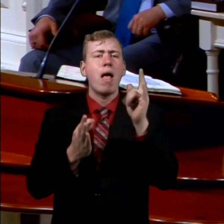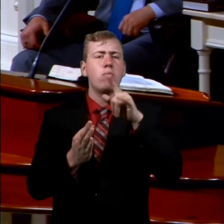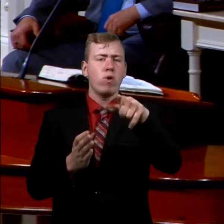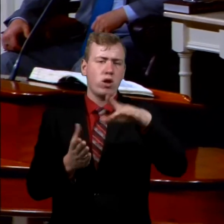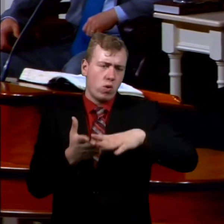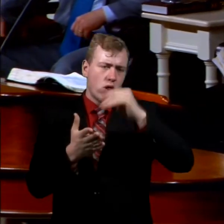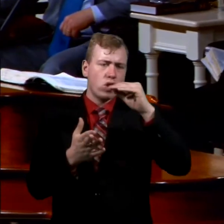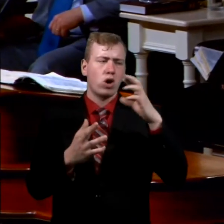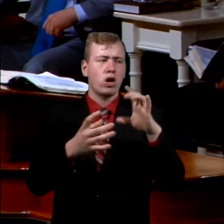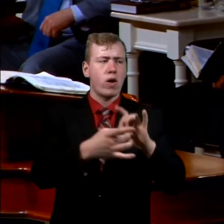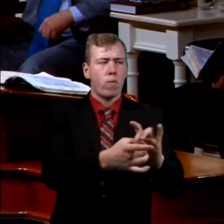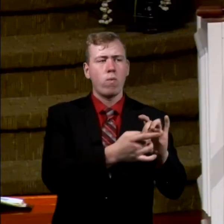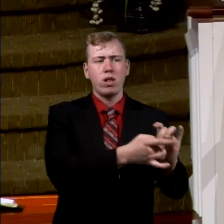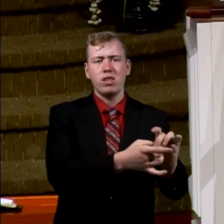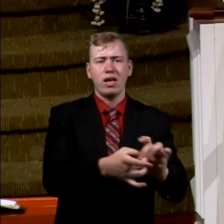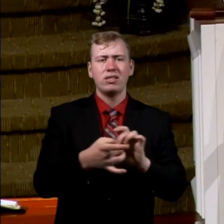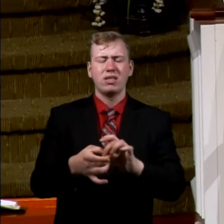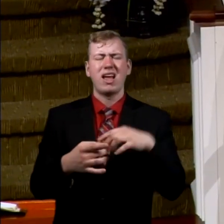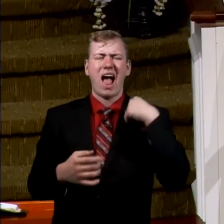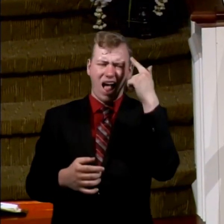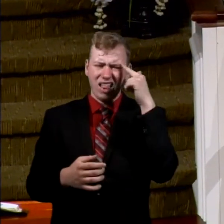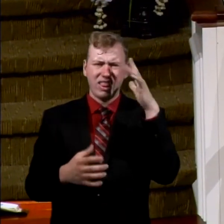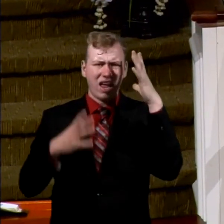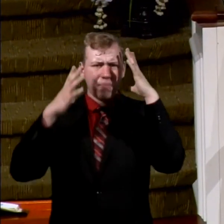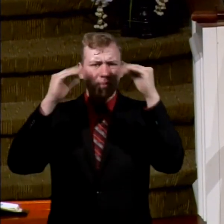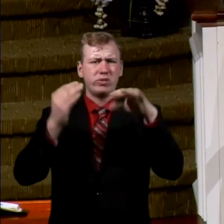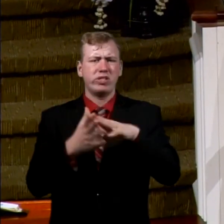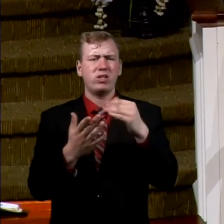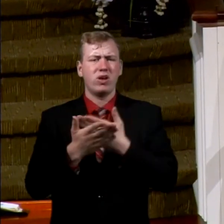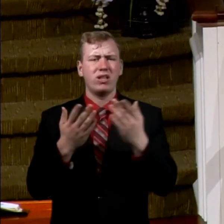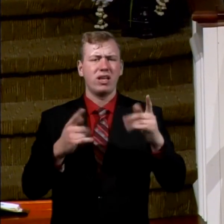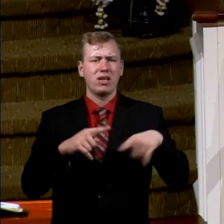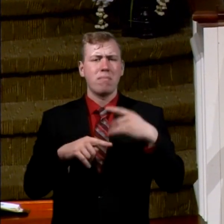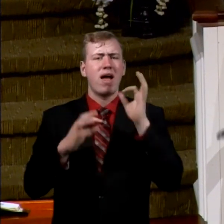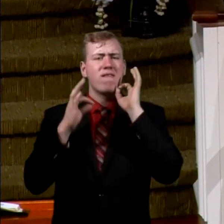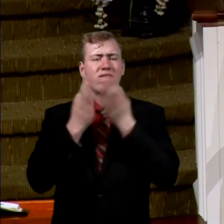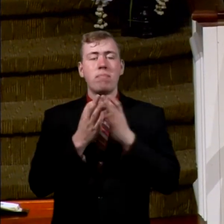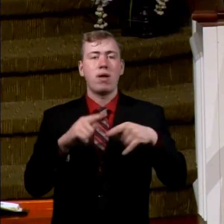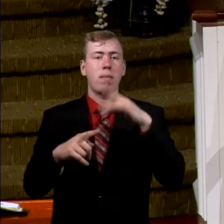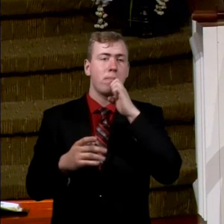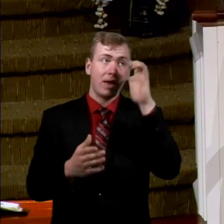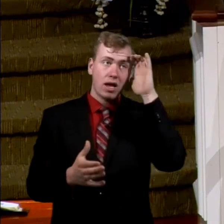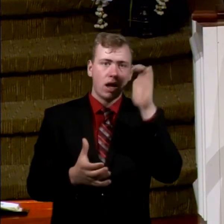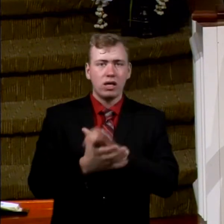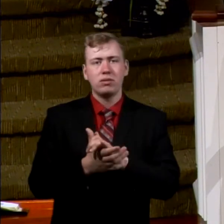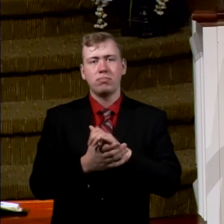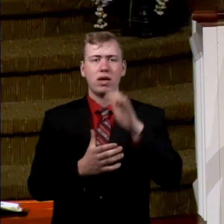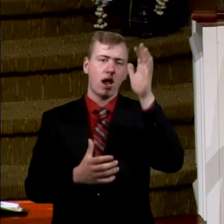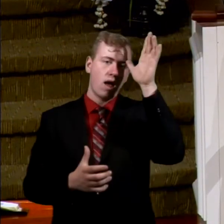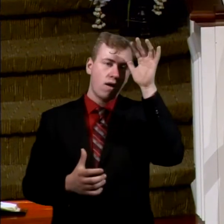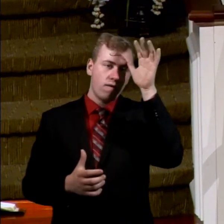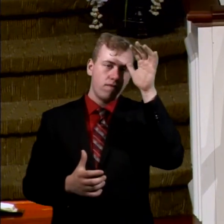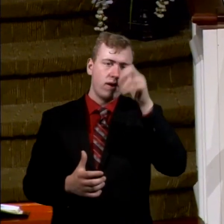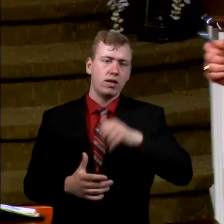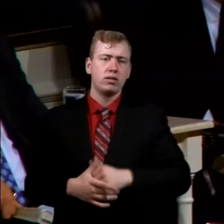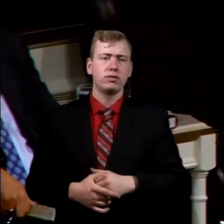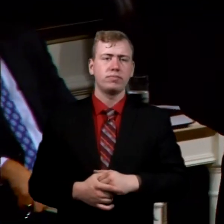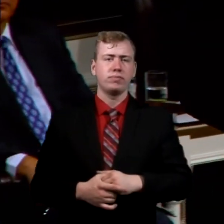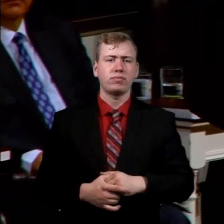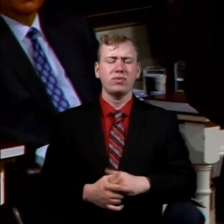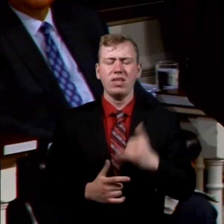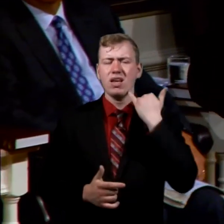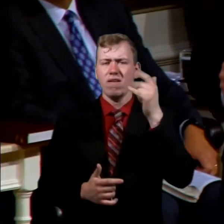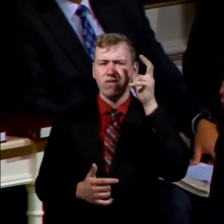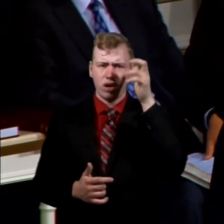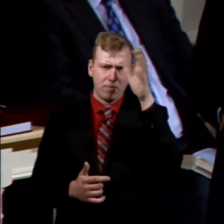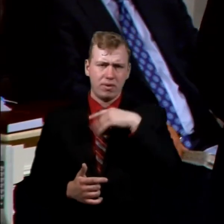I think Moses learned some things about family, about being a husband, about being a father. And I tell you, if you heard a